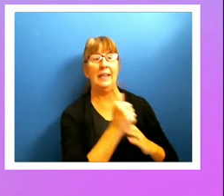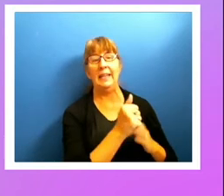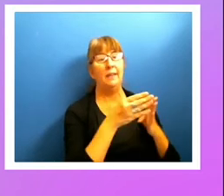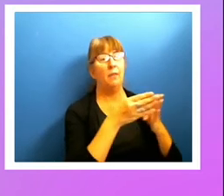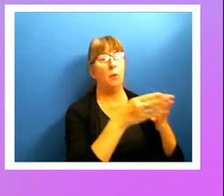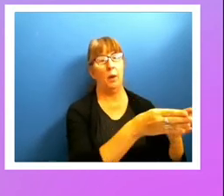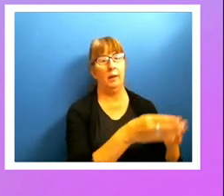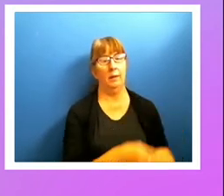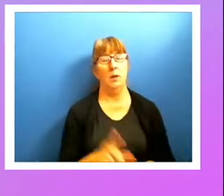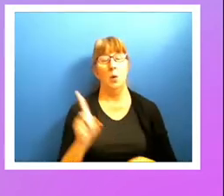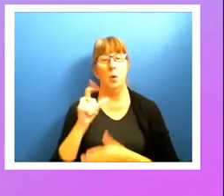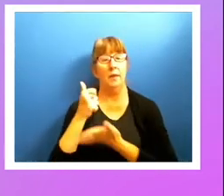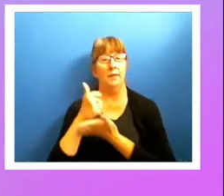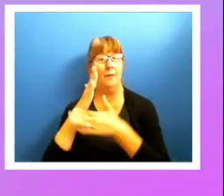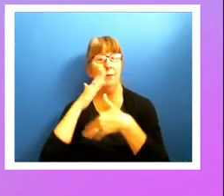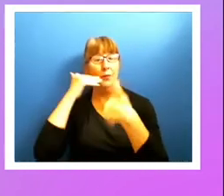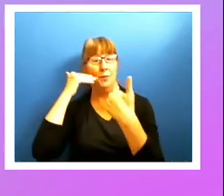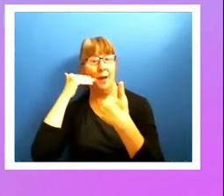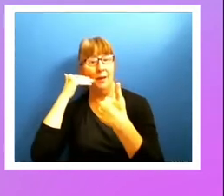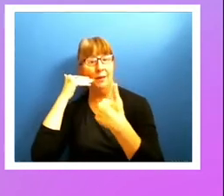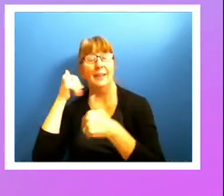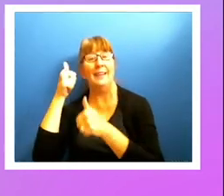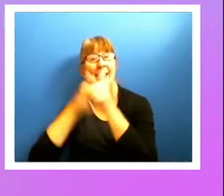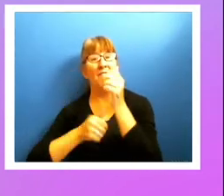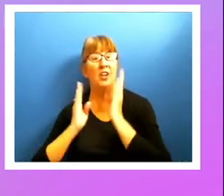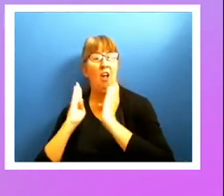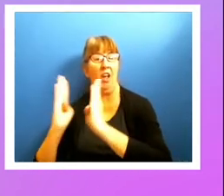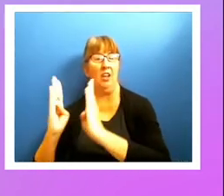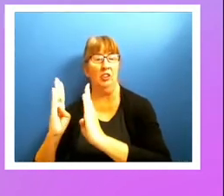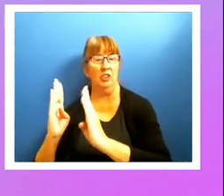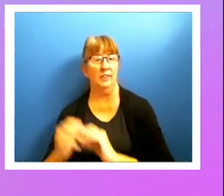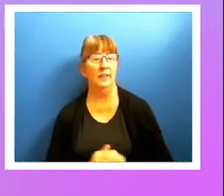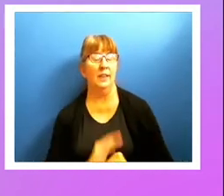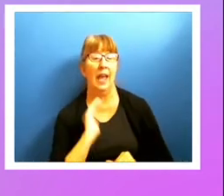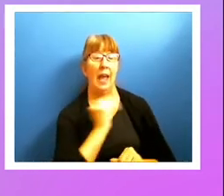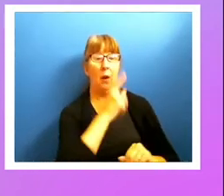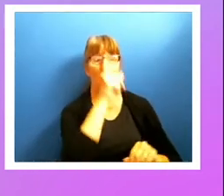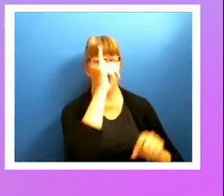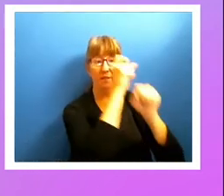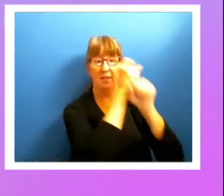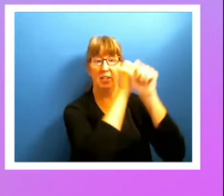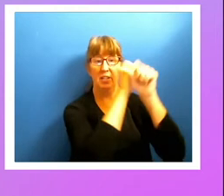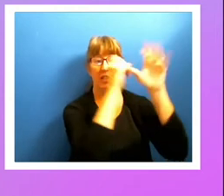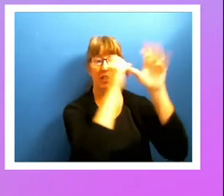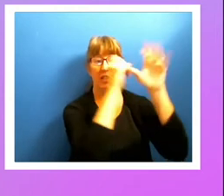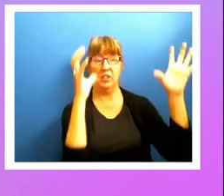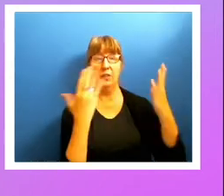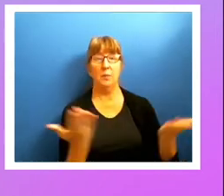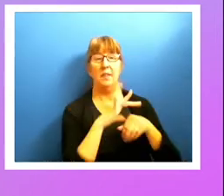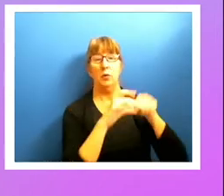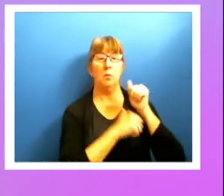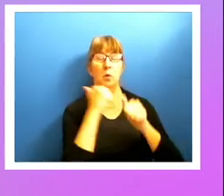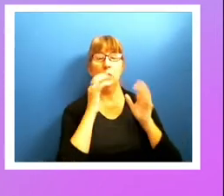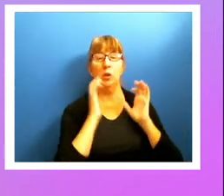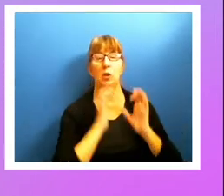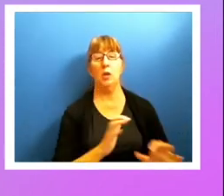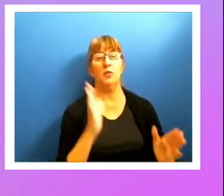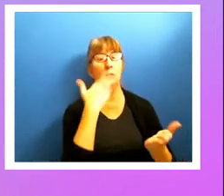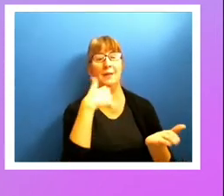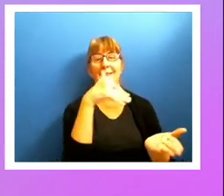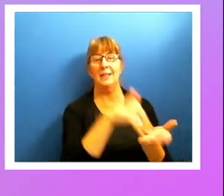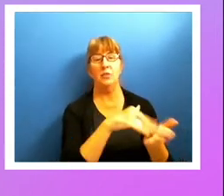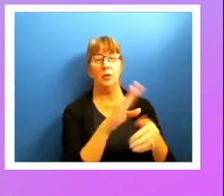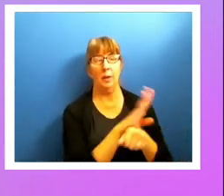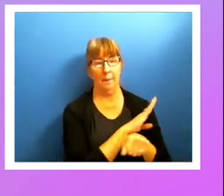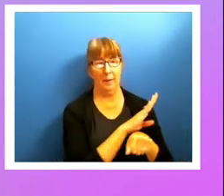where there's a helpful smile in every aisle. Our vision is to be the earth's most customer-centric company